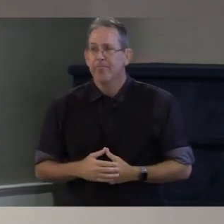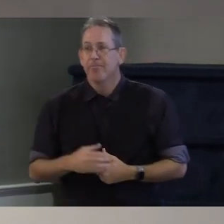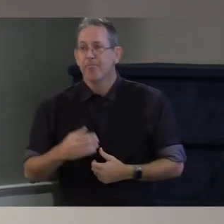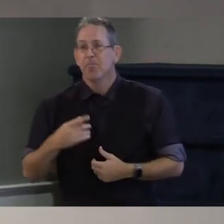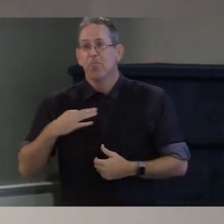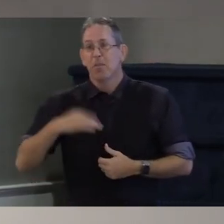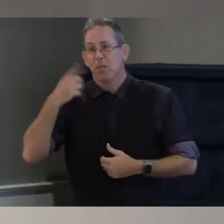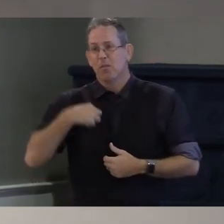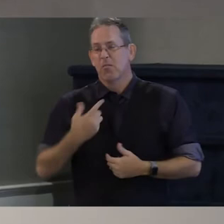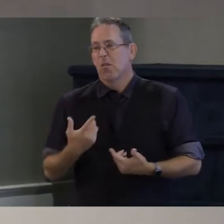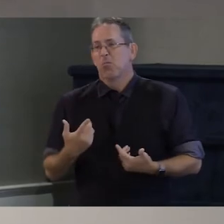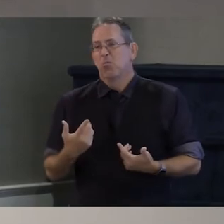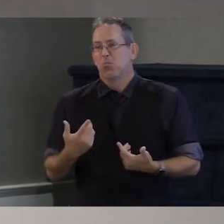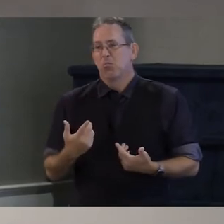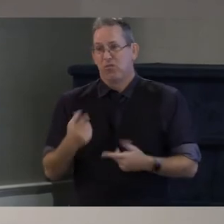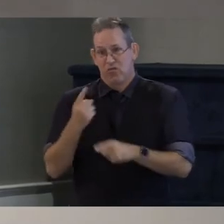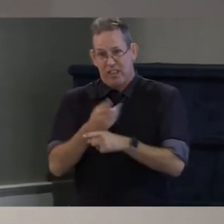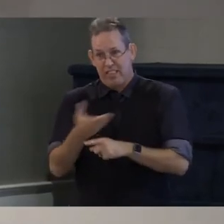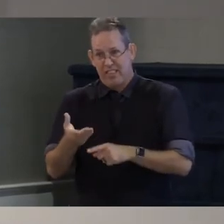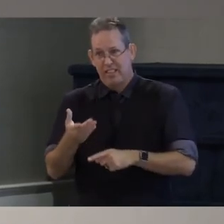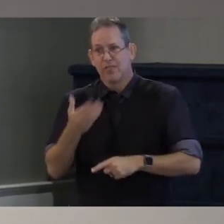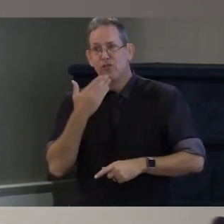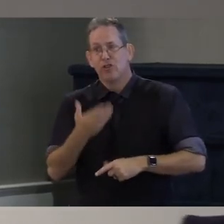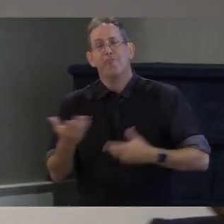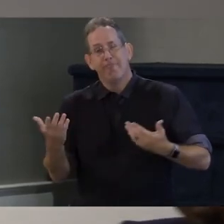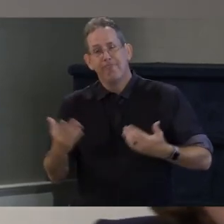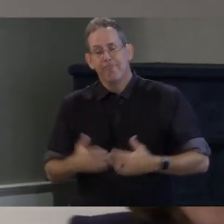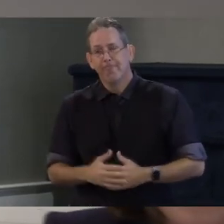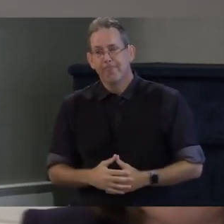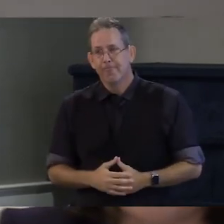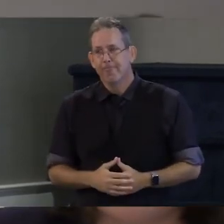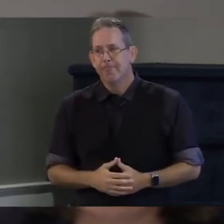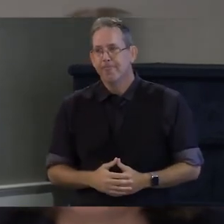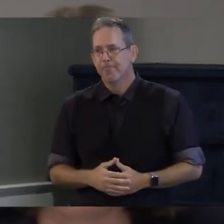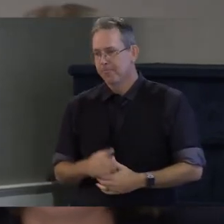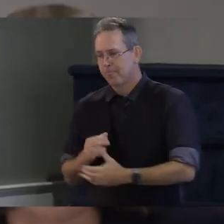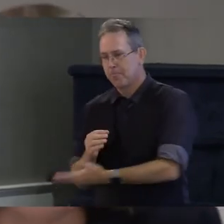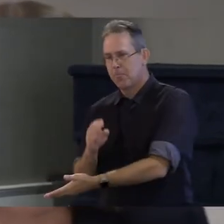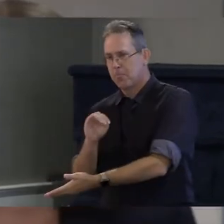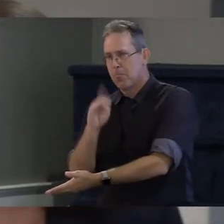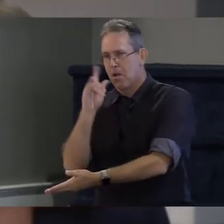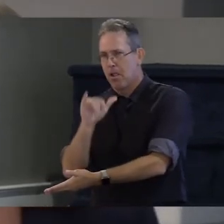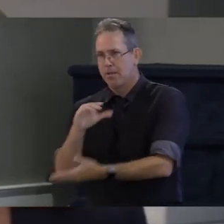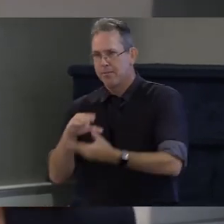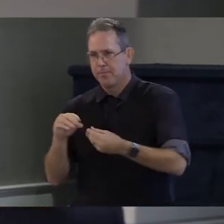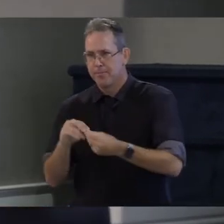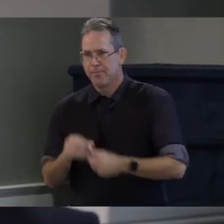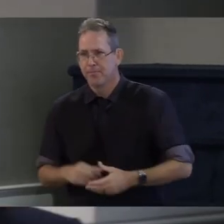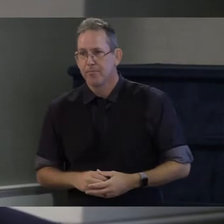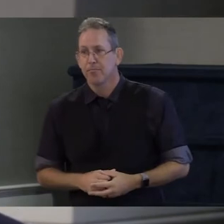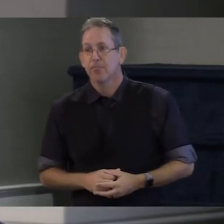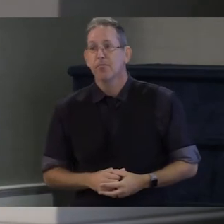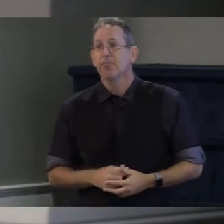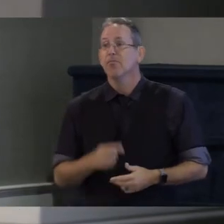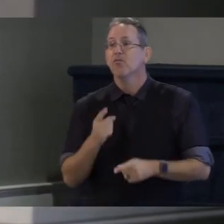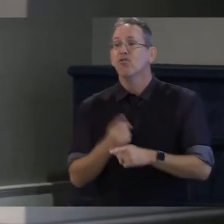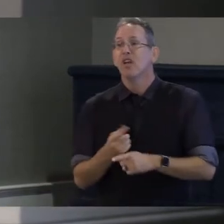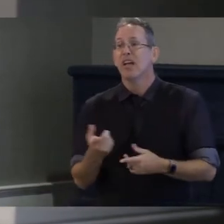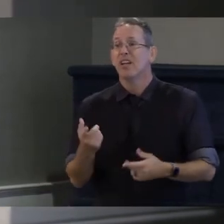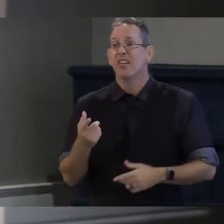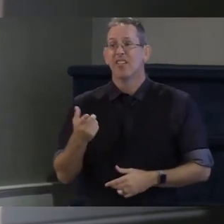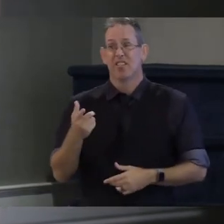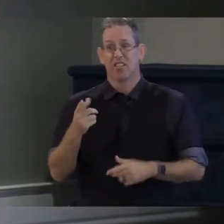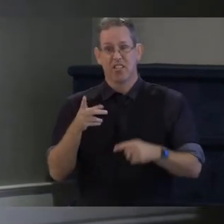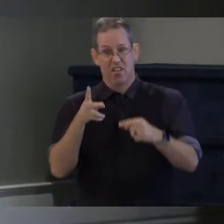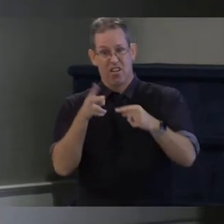right thing to do and molly gray i'm going to be really direct let's end the cliff i'm all together um here in